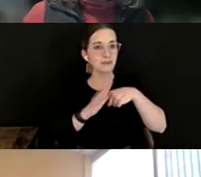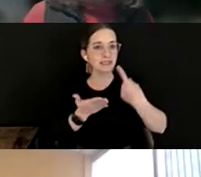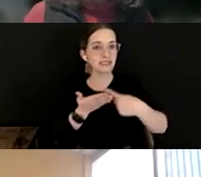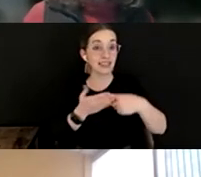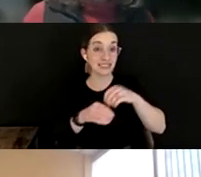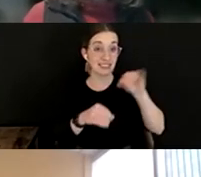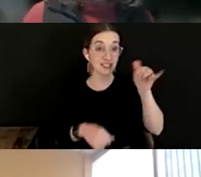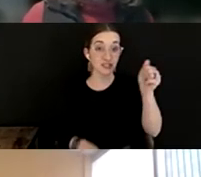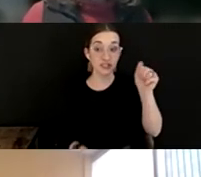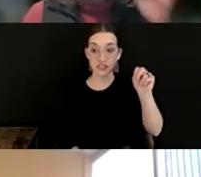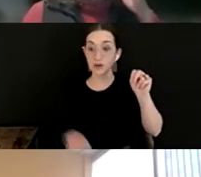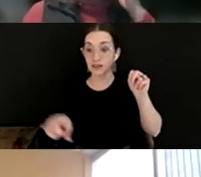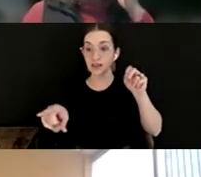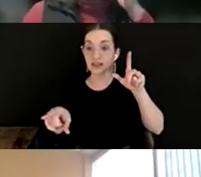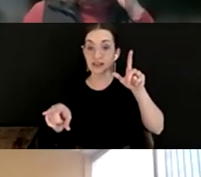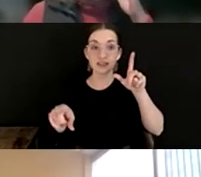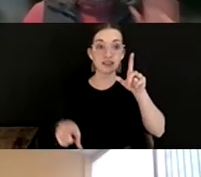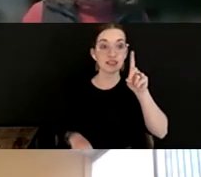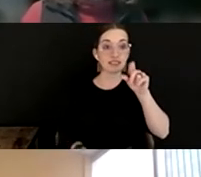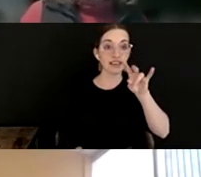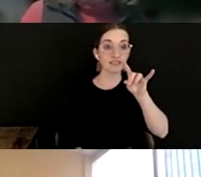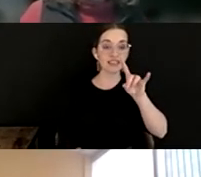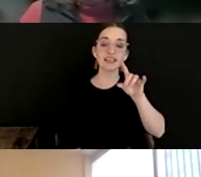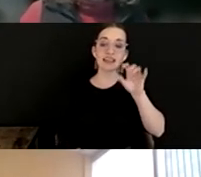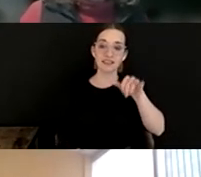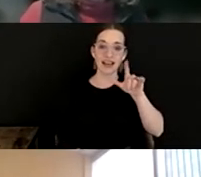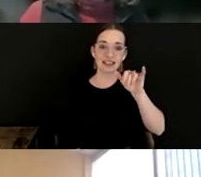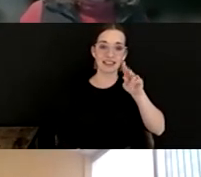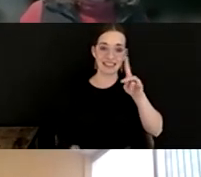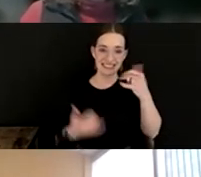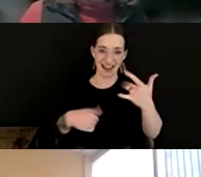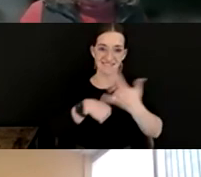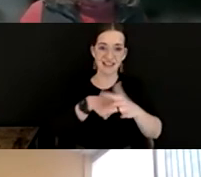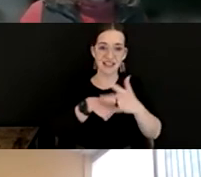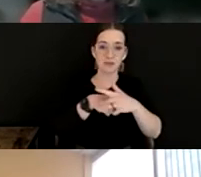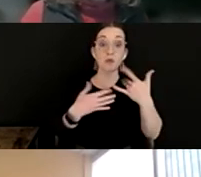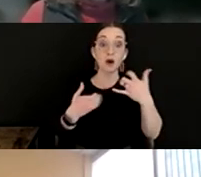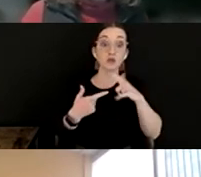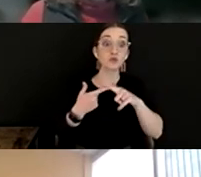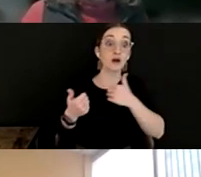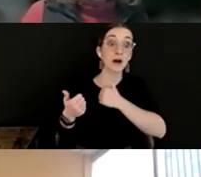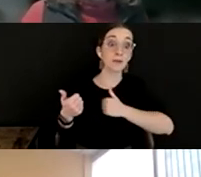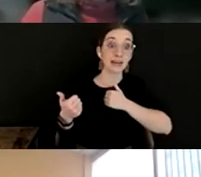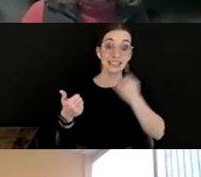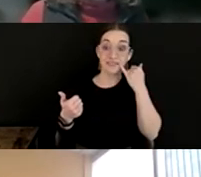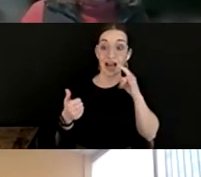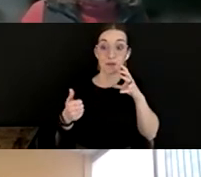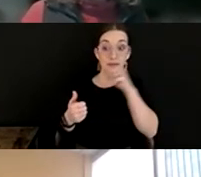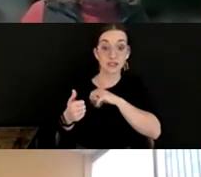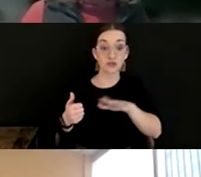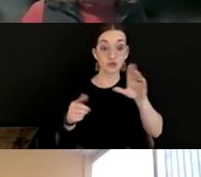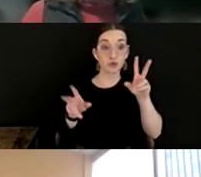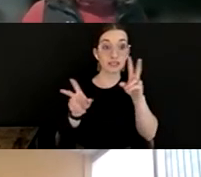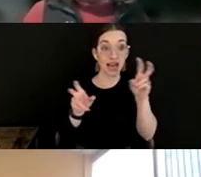That link is now available. I also would like to preemptively apologize if I missed any of your topics in chat